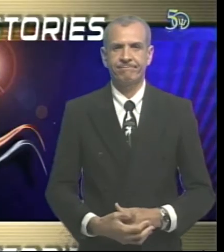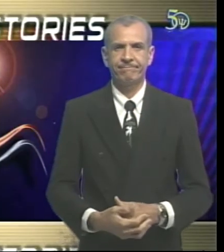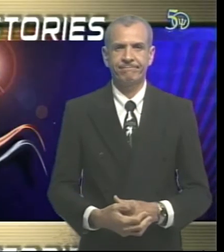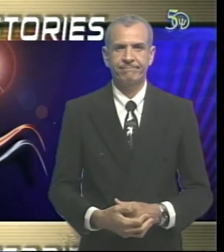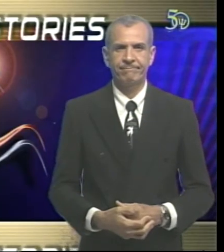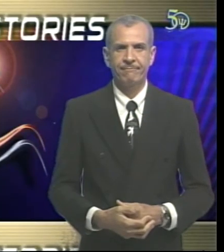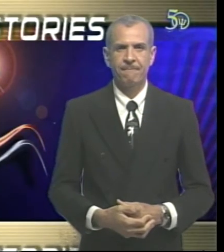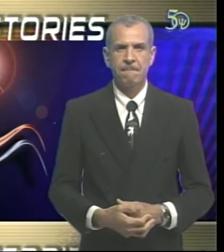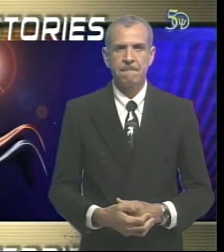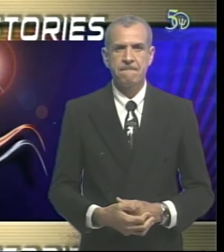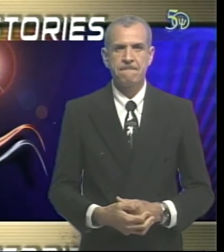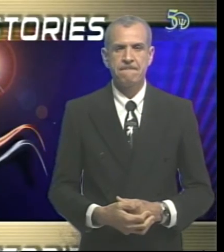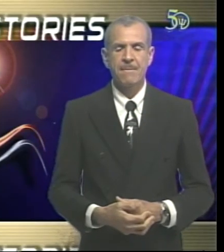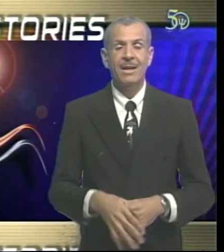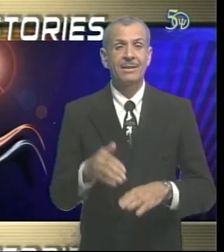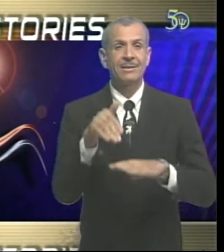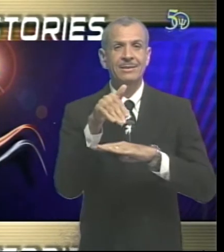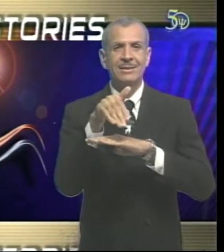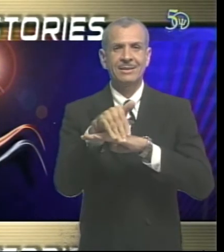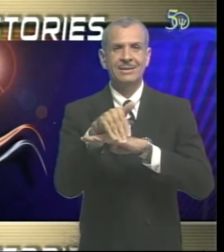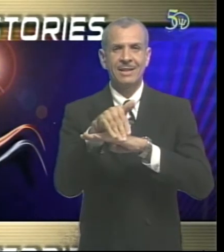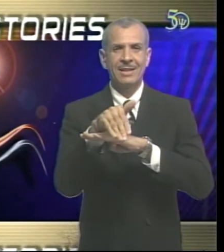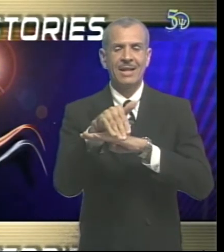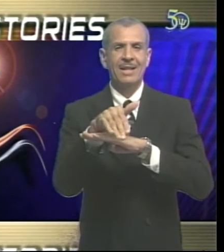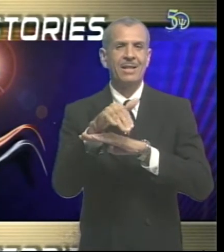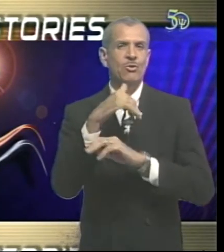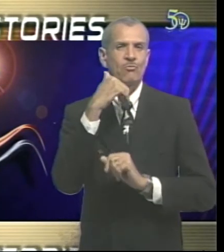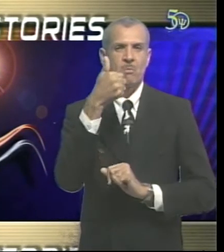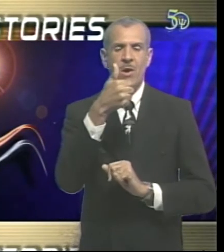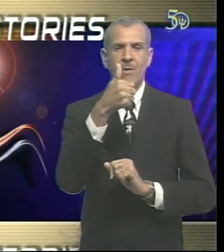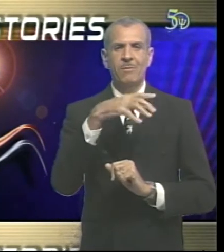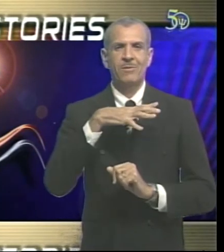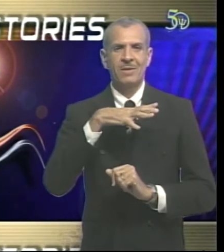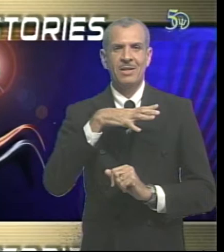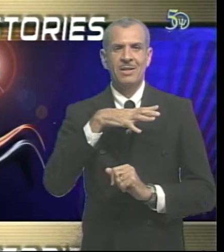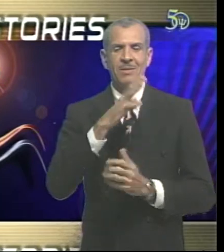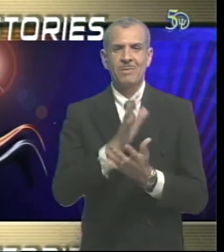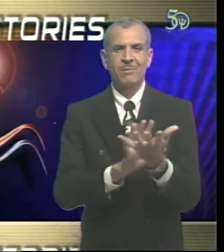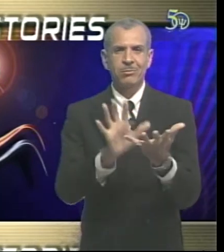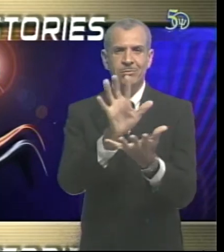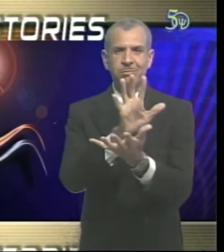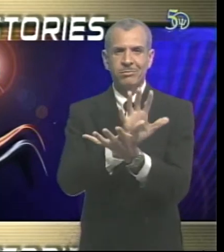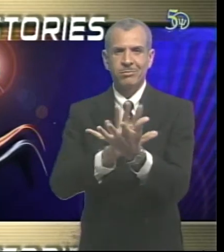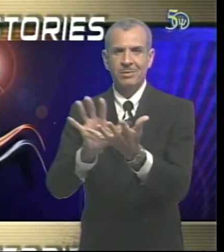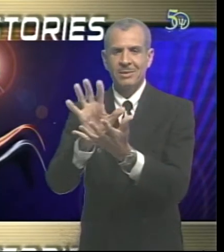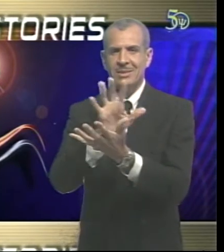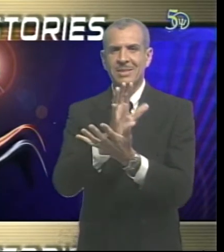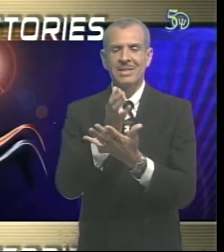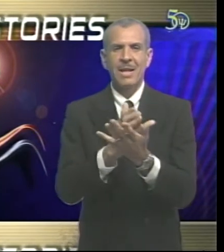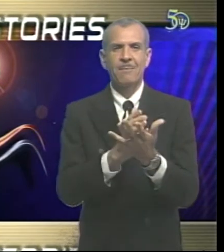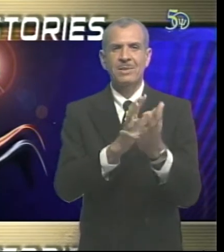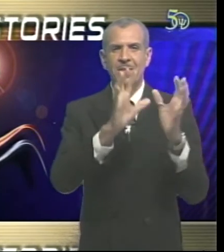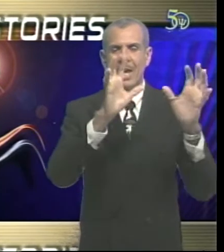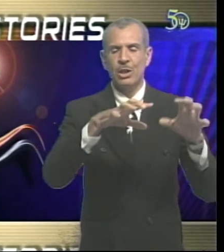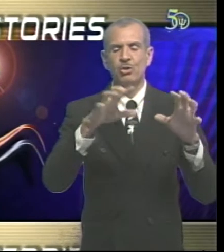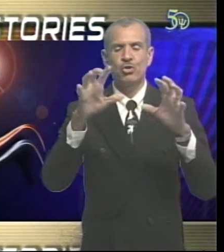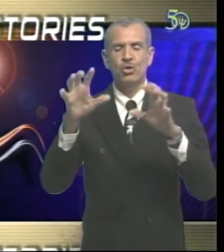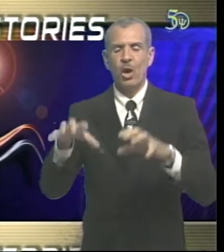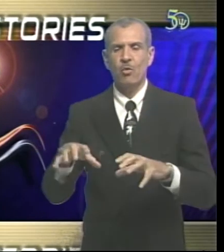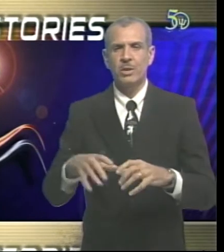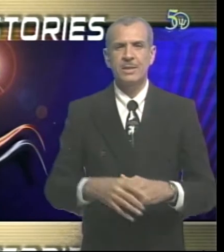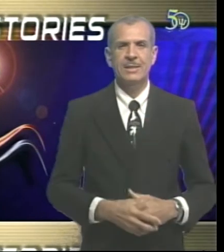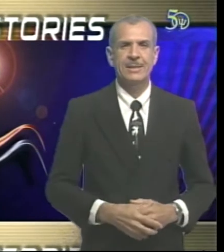And a look at the forecast now For tonight and tomorrow, it will be fair to partly cloudy with some scattered showers